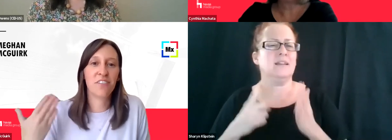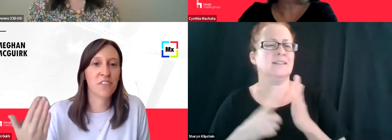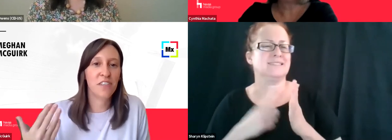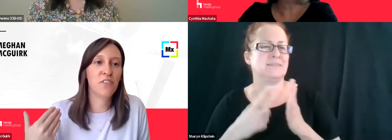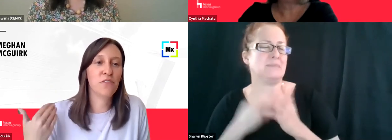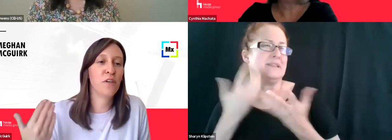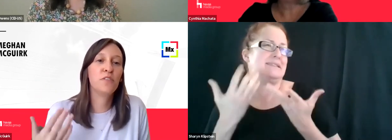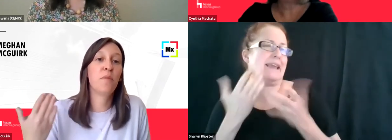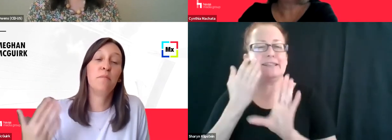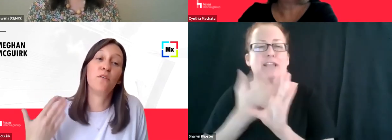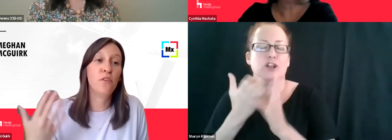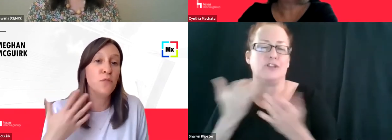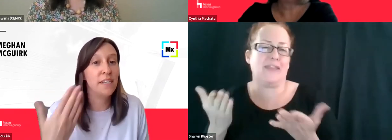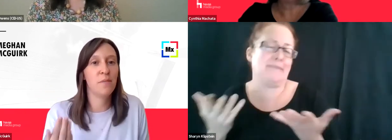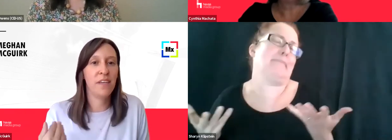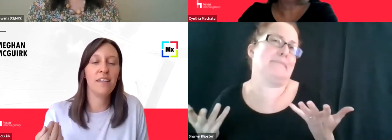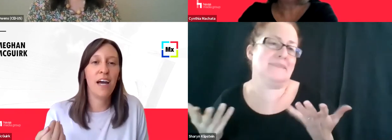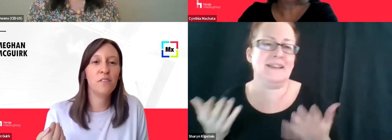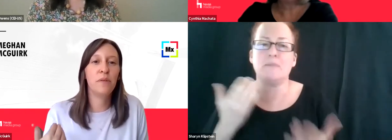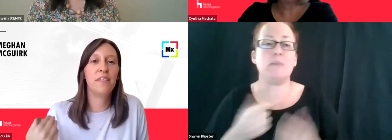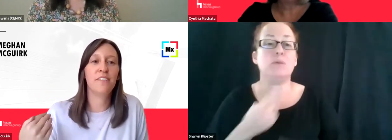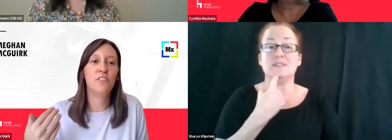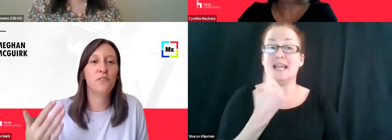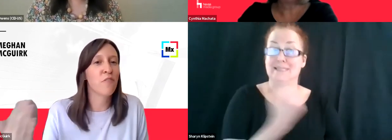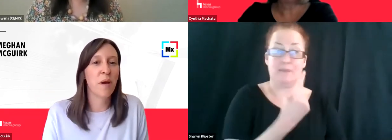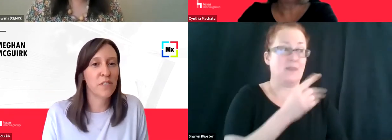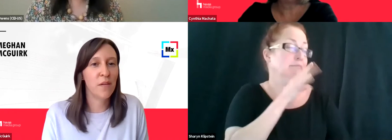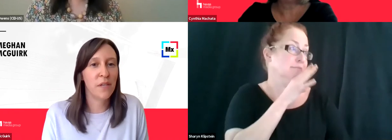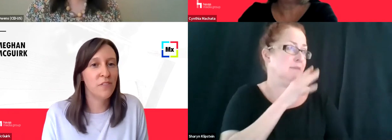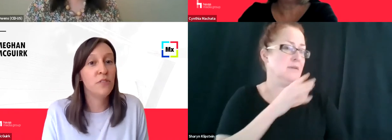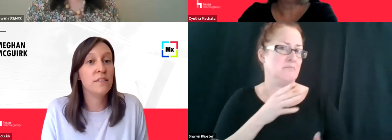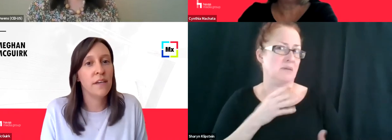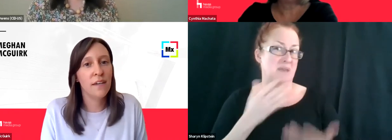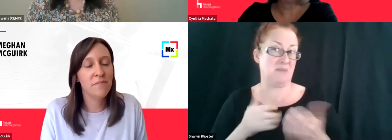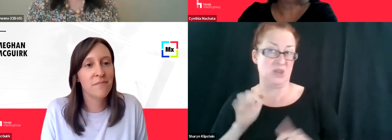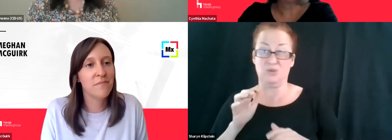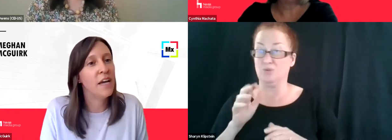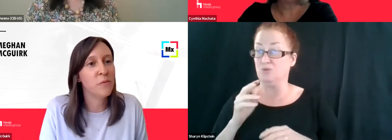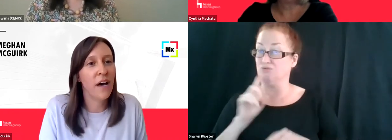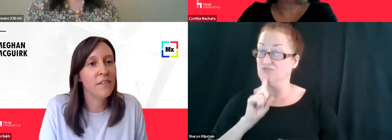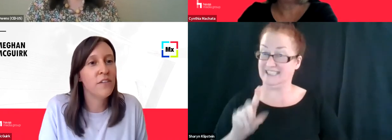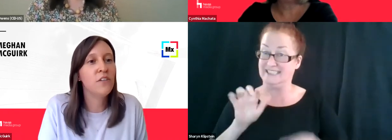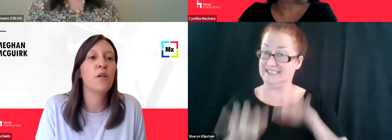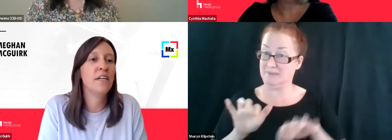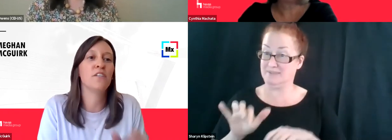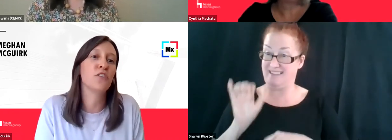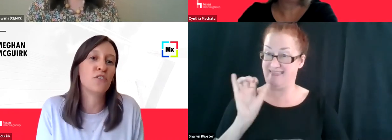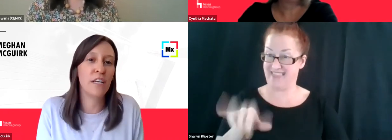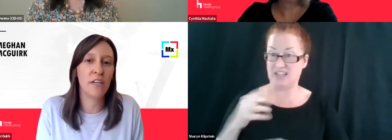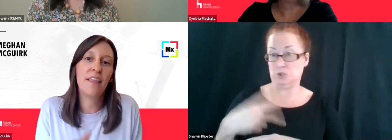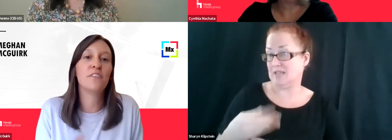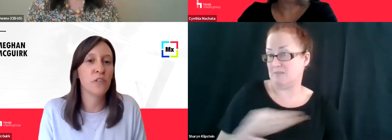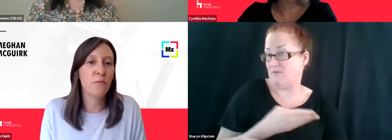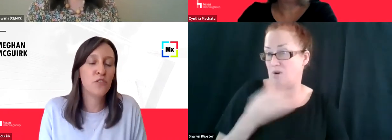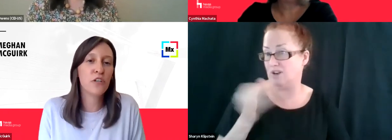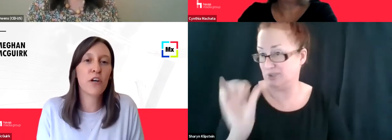psychologically, do you feel, so maybe you said something out loud, but then do you not remember typing it two days ago as well? You know what I mean? In a search